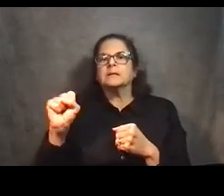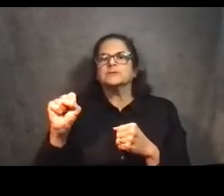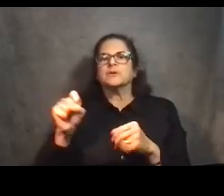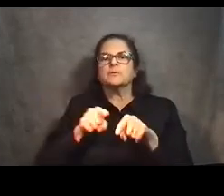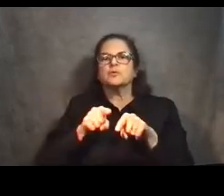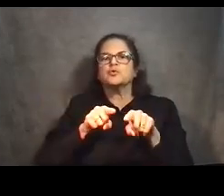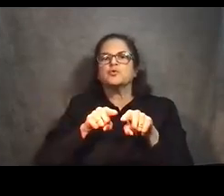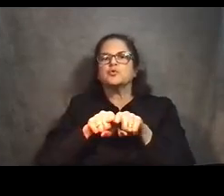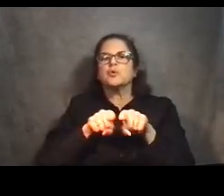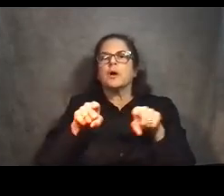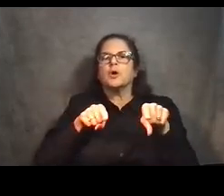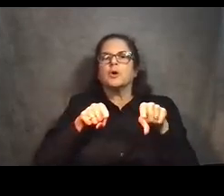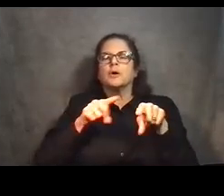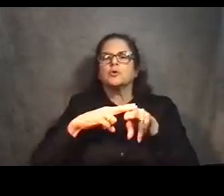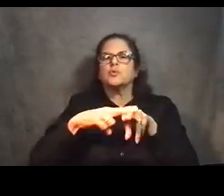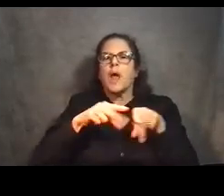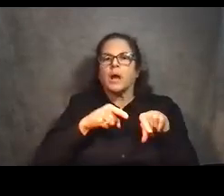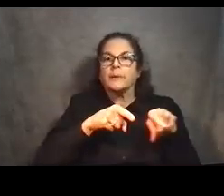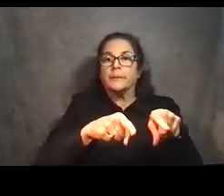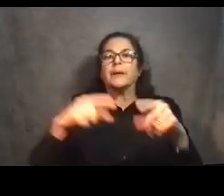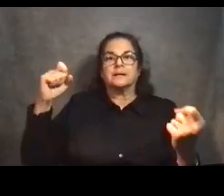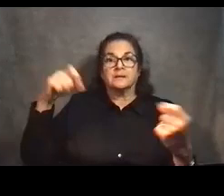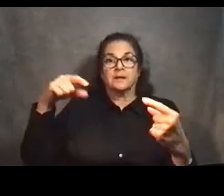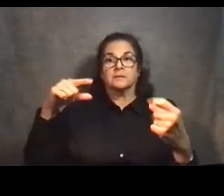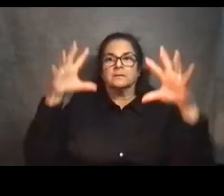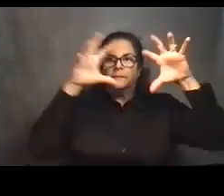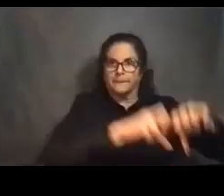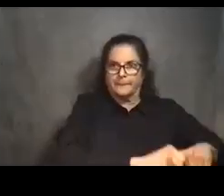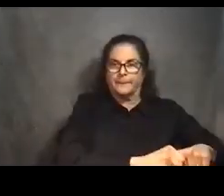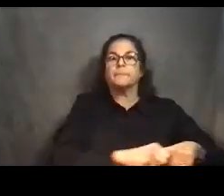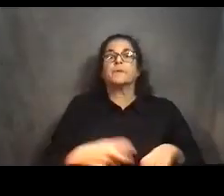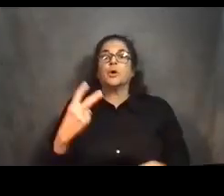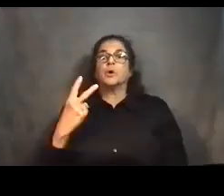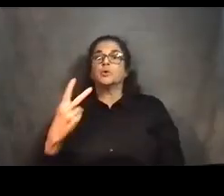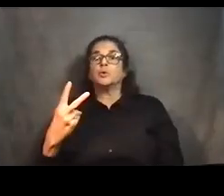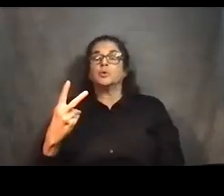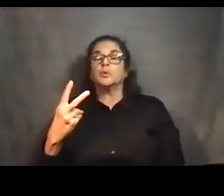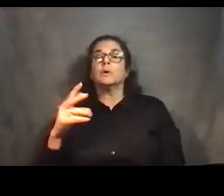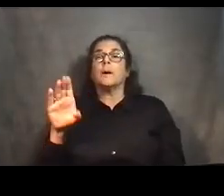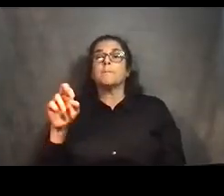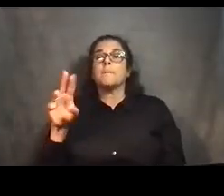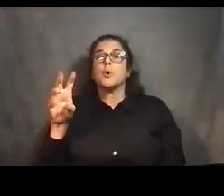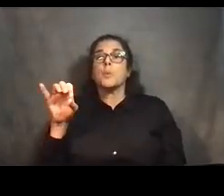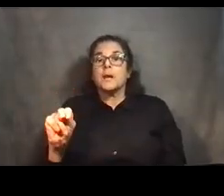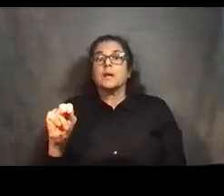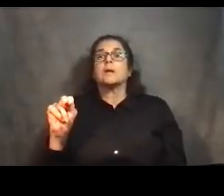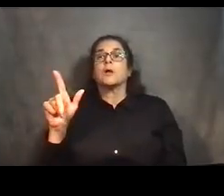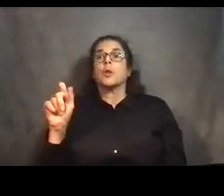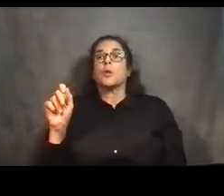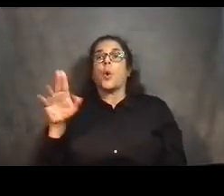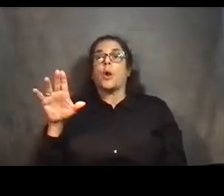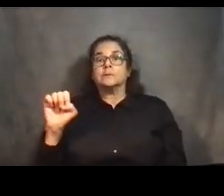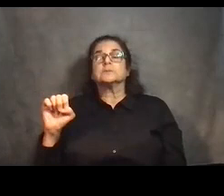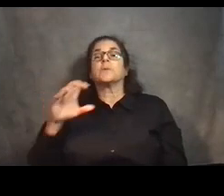system. We've also completed the demolition of our two out-of-service station houses at Berwyn and Lawrence. And we're also about